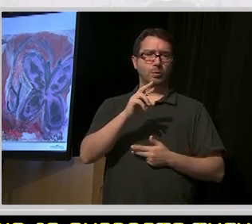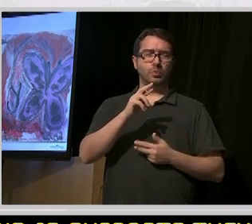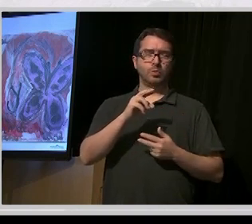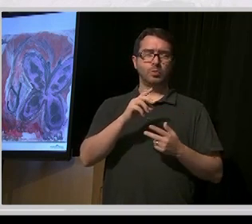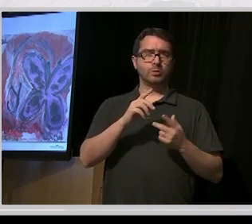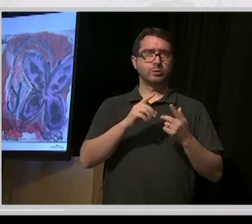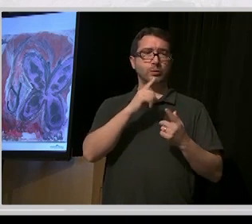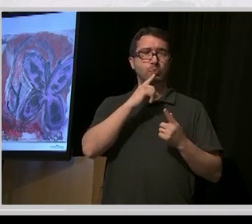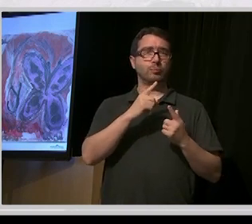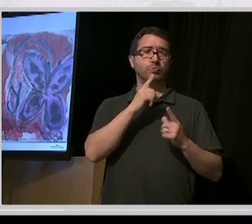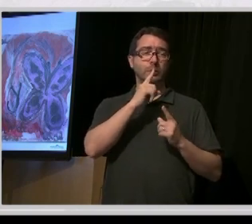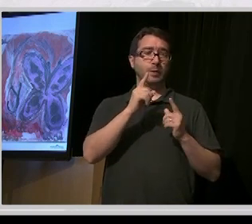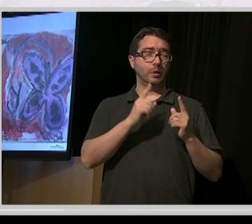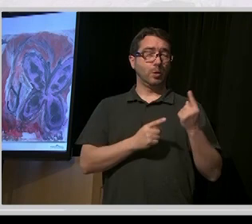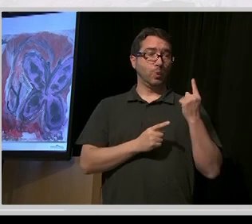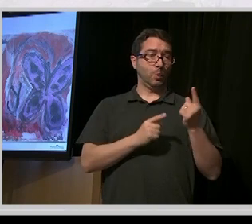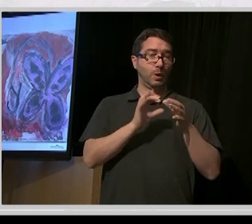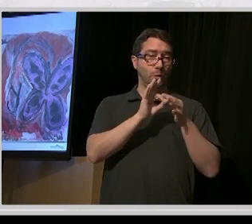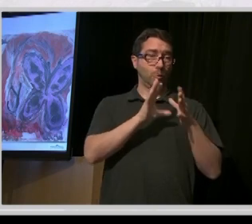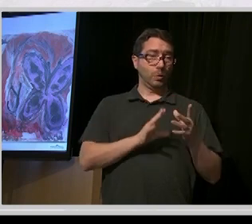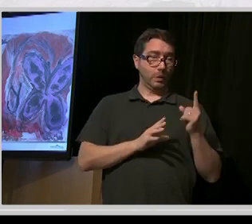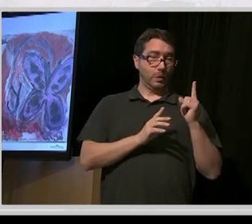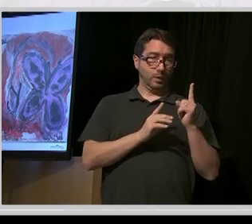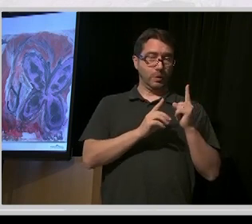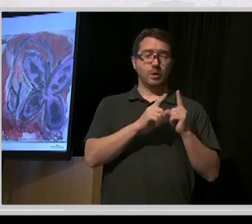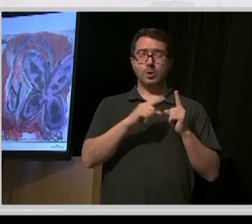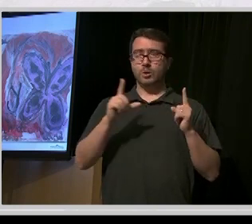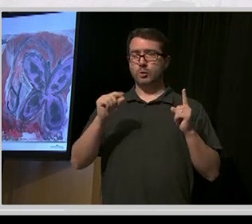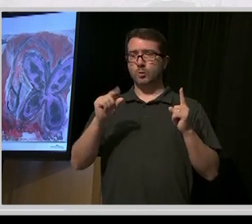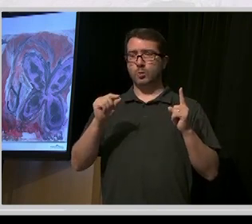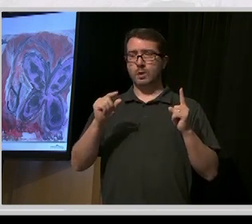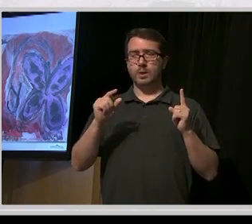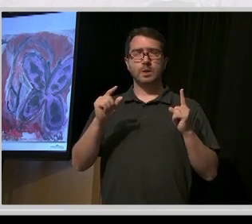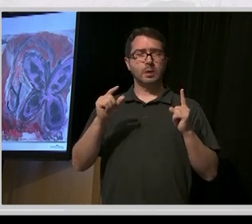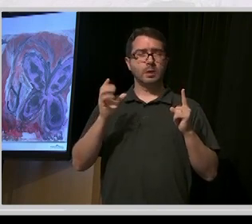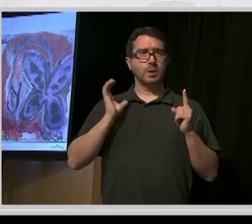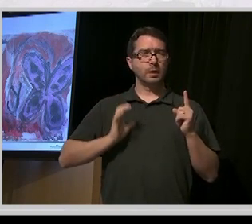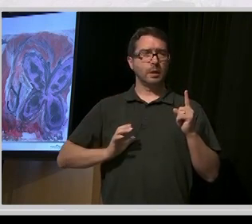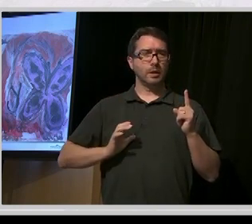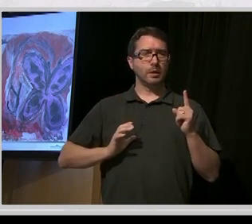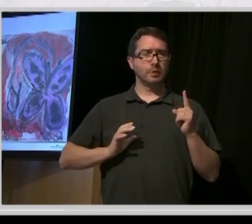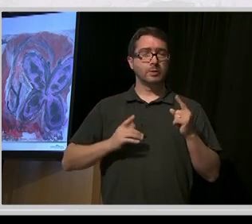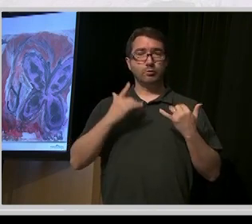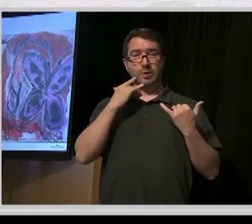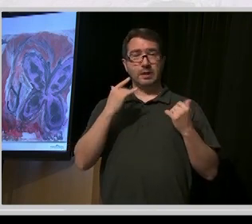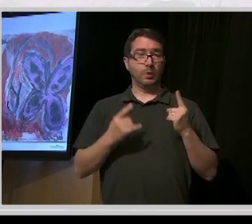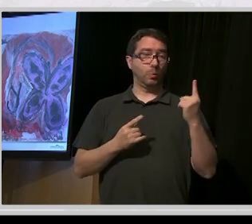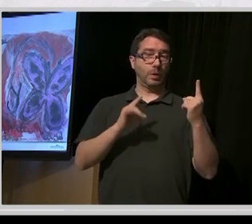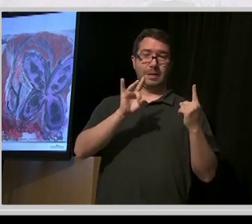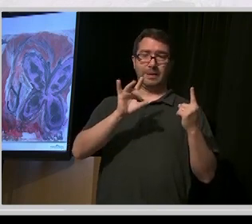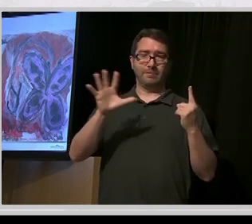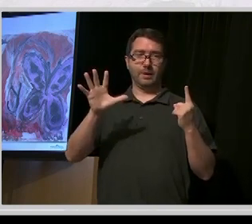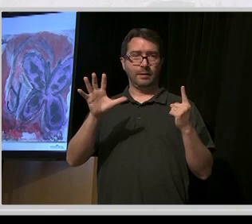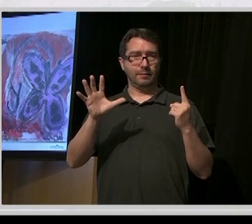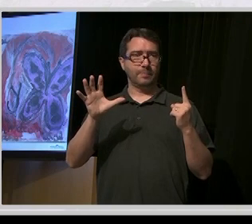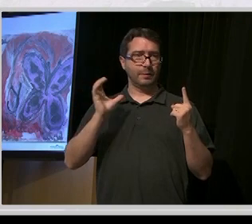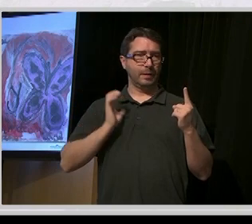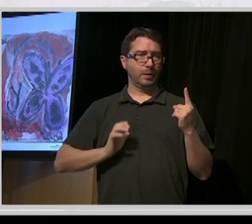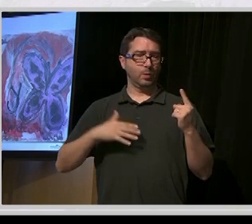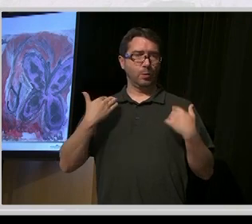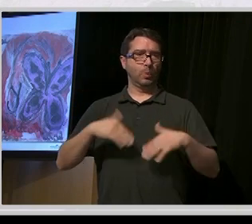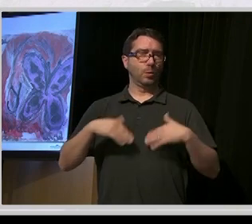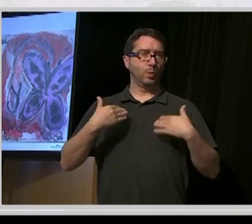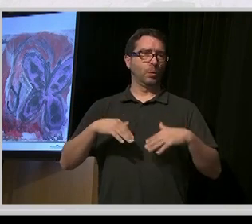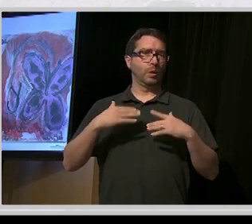20, and that compares to roughly 1 to 85 of the current case managers. So there will be capacity to